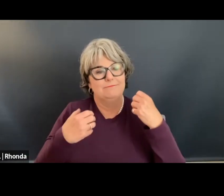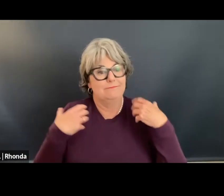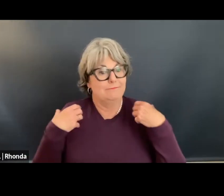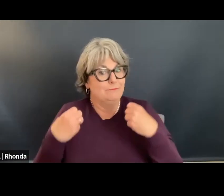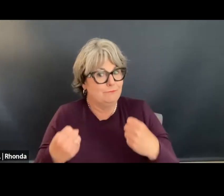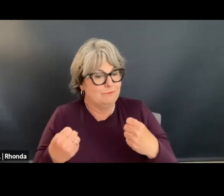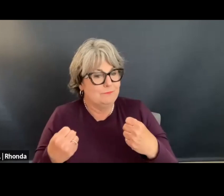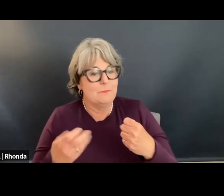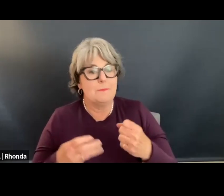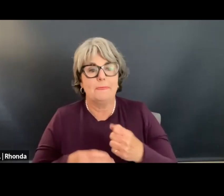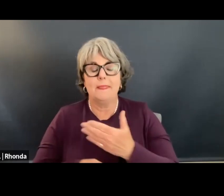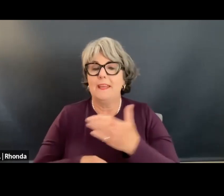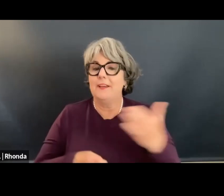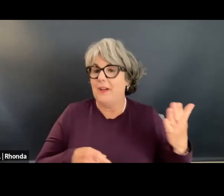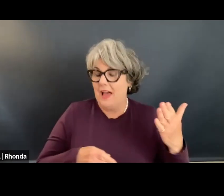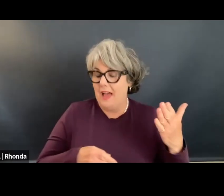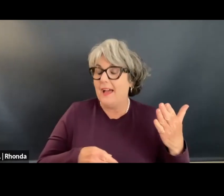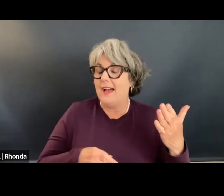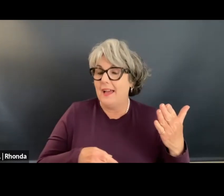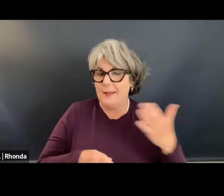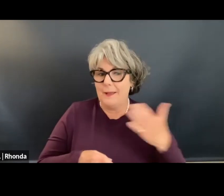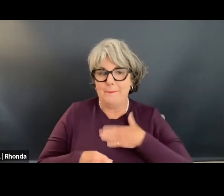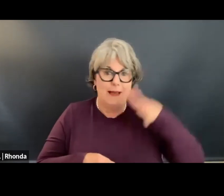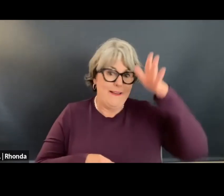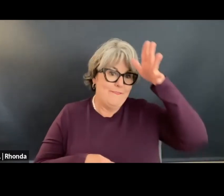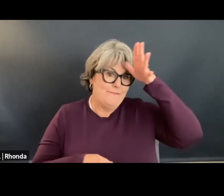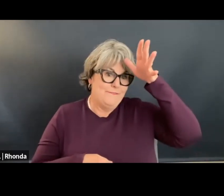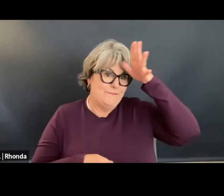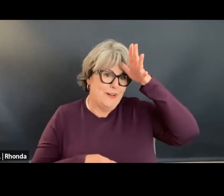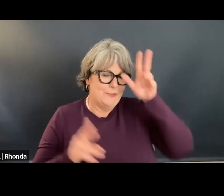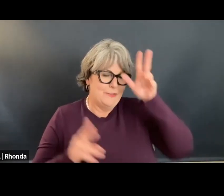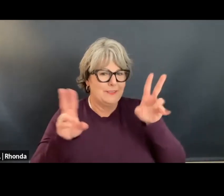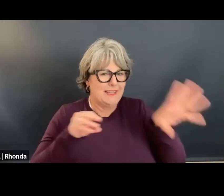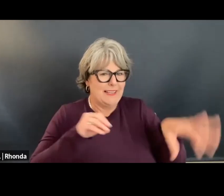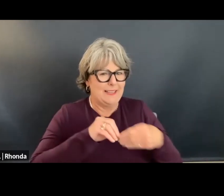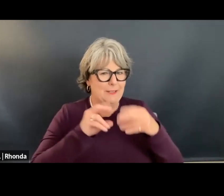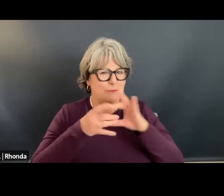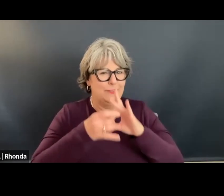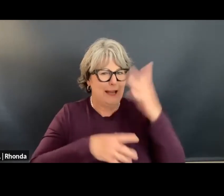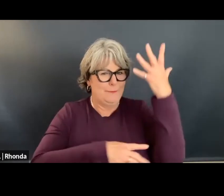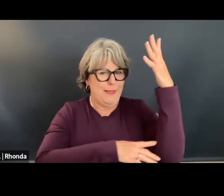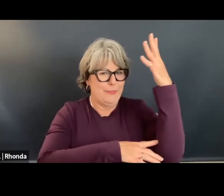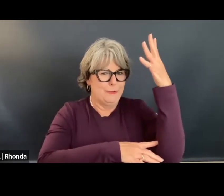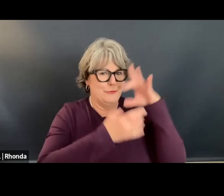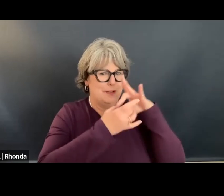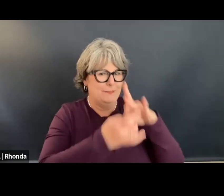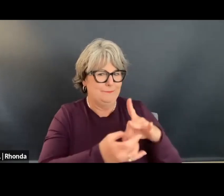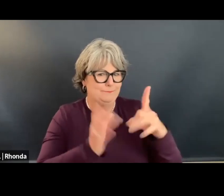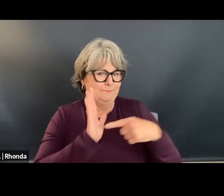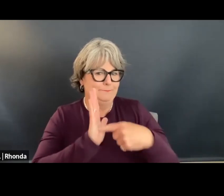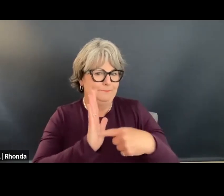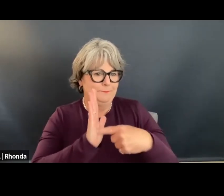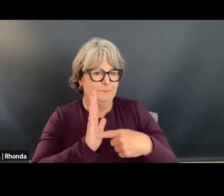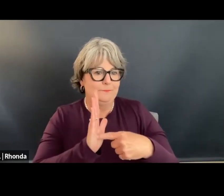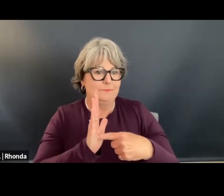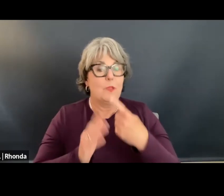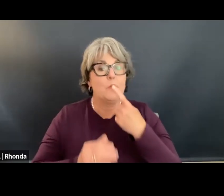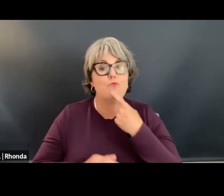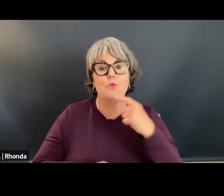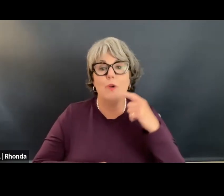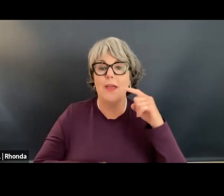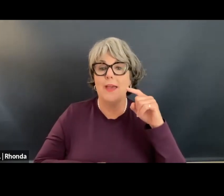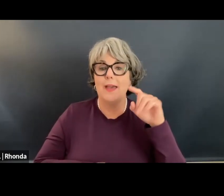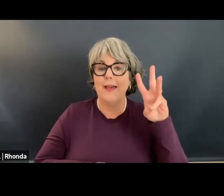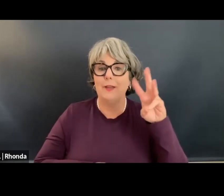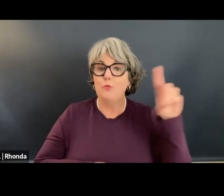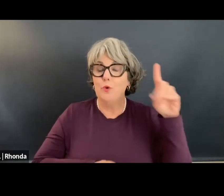And so if I can extend my father's tree metaphor just a little bit more, I'll say this. Redwood trees, right?